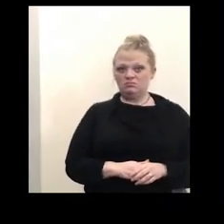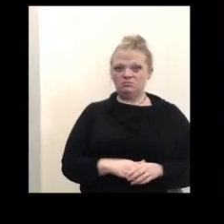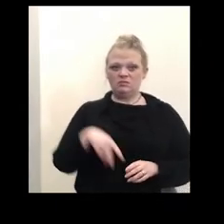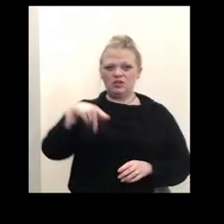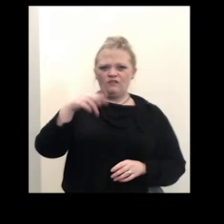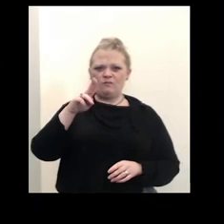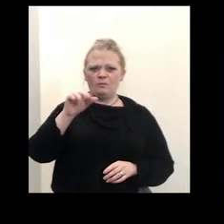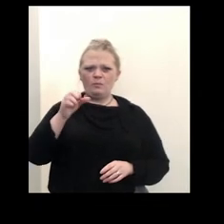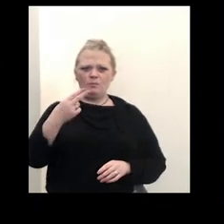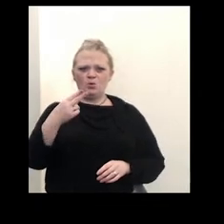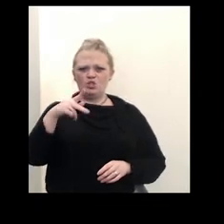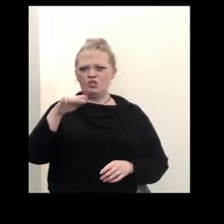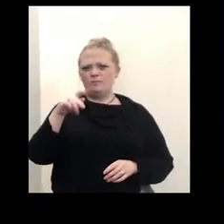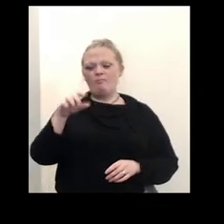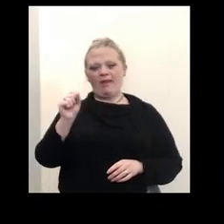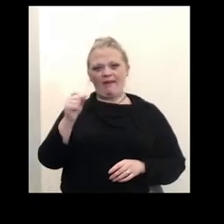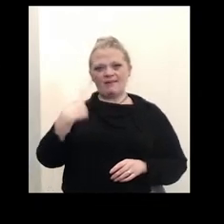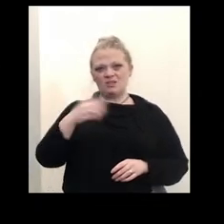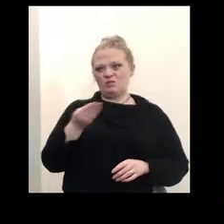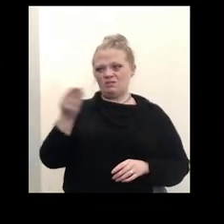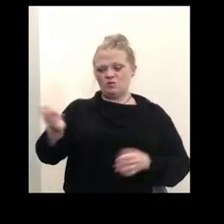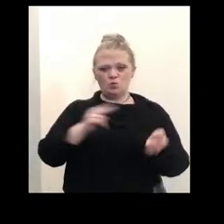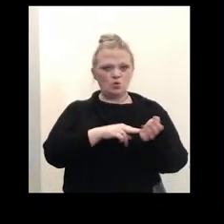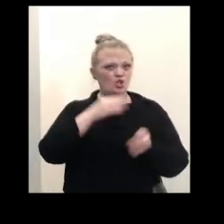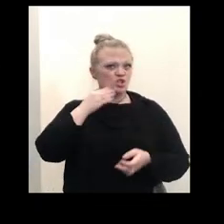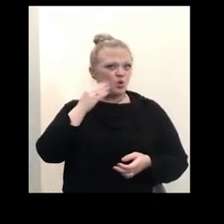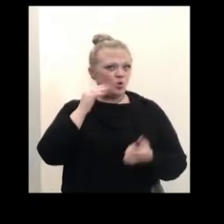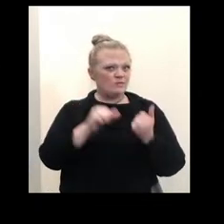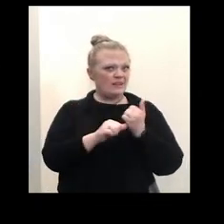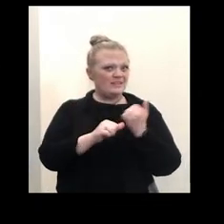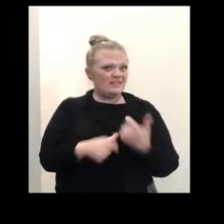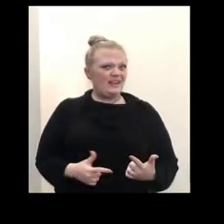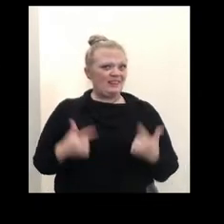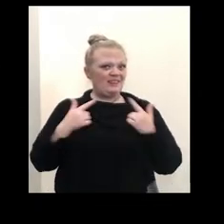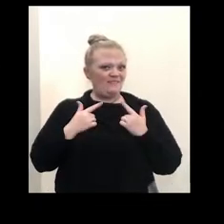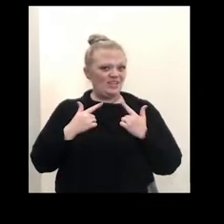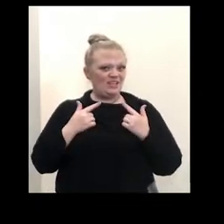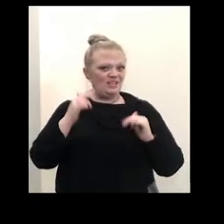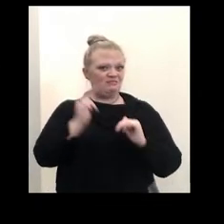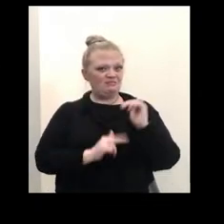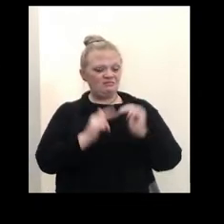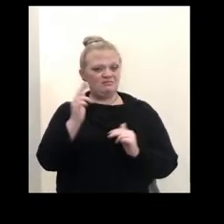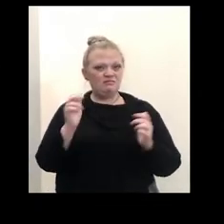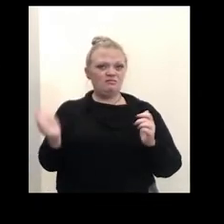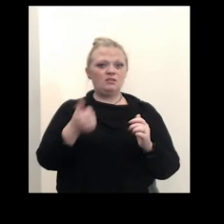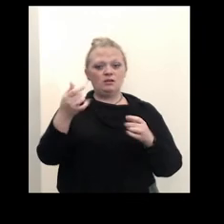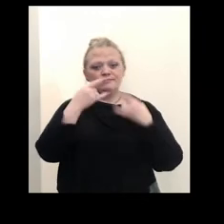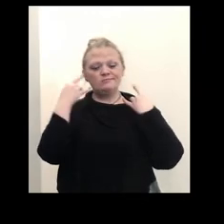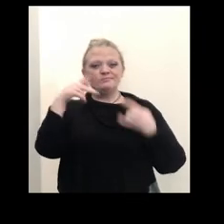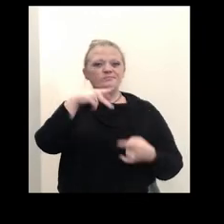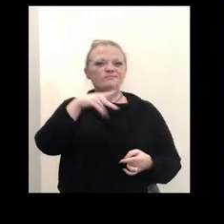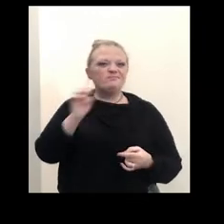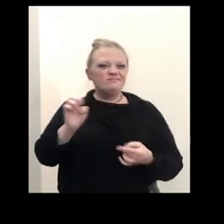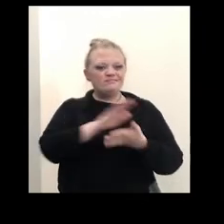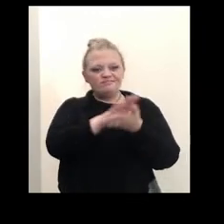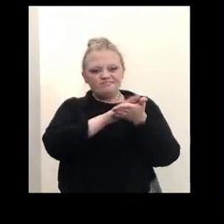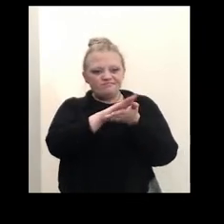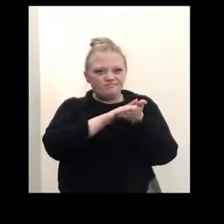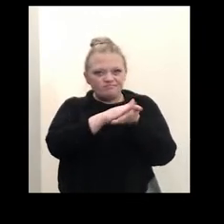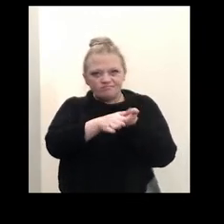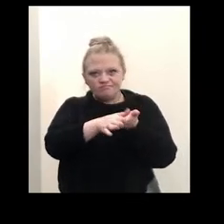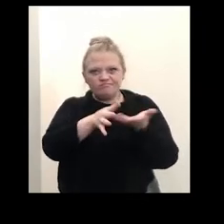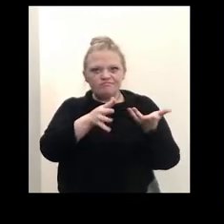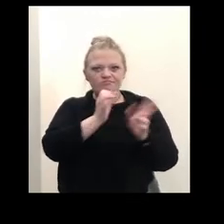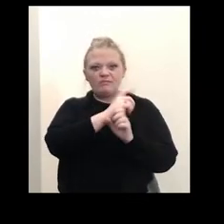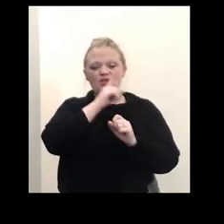giving to nursing homes and assisted living facilities with masking and other PPE and disinfectants to make sure that everybody